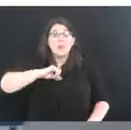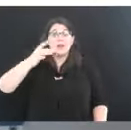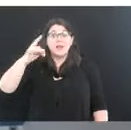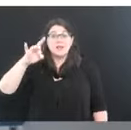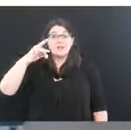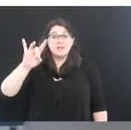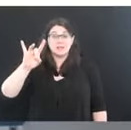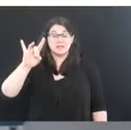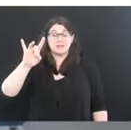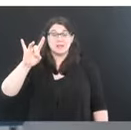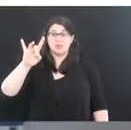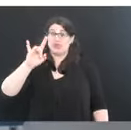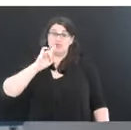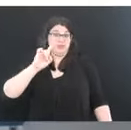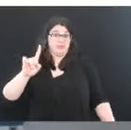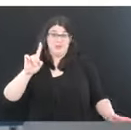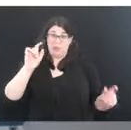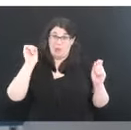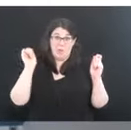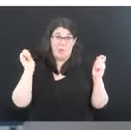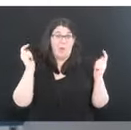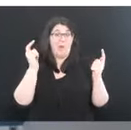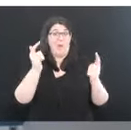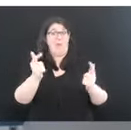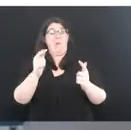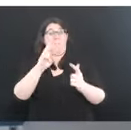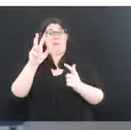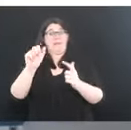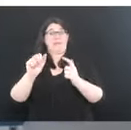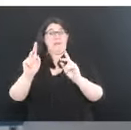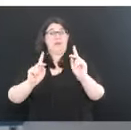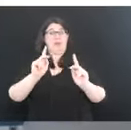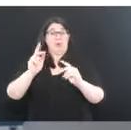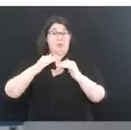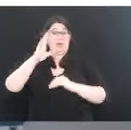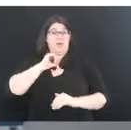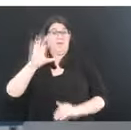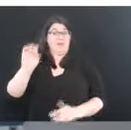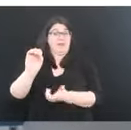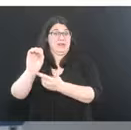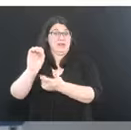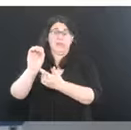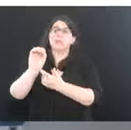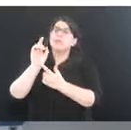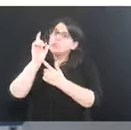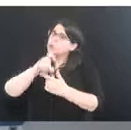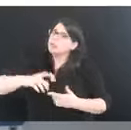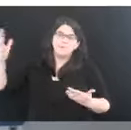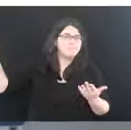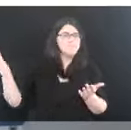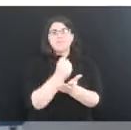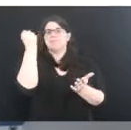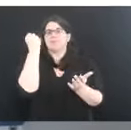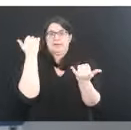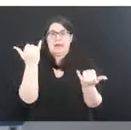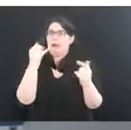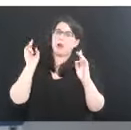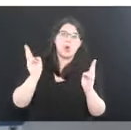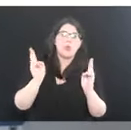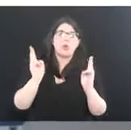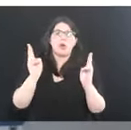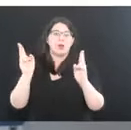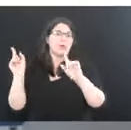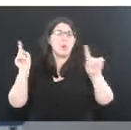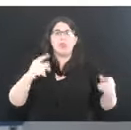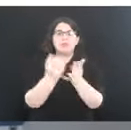every West Virginian over 50 who is eligible absolutely needs to run to the fire, get vaccinated,